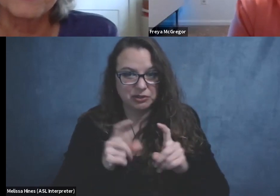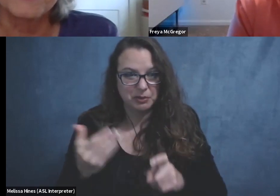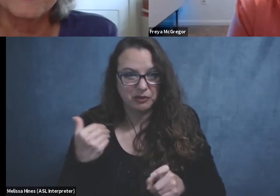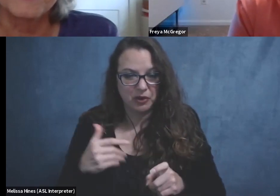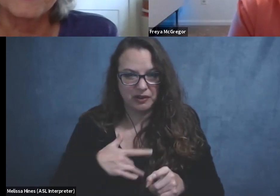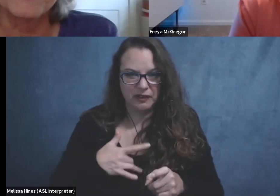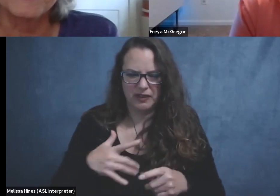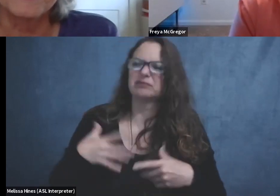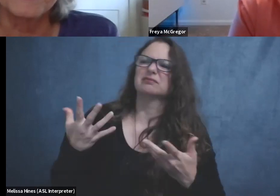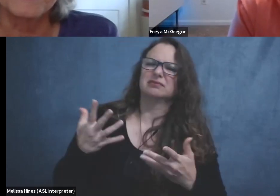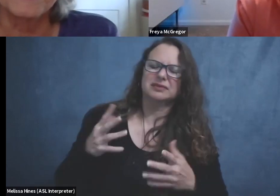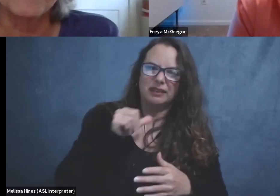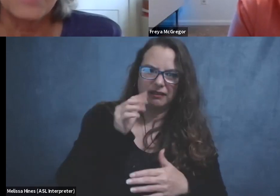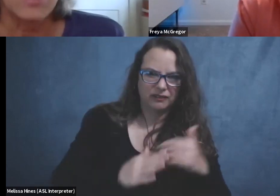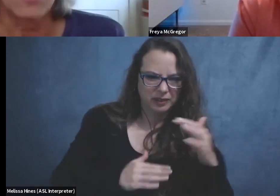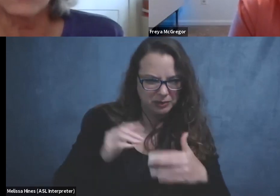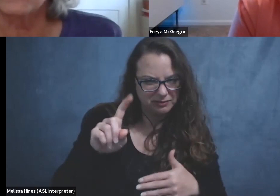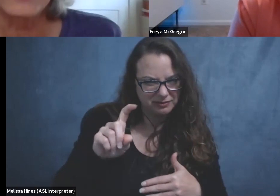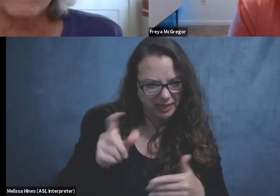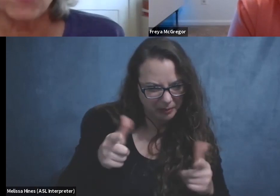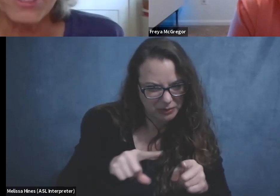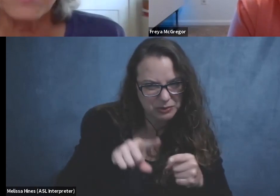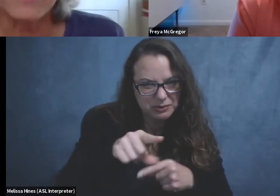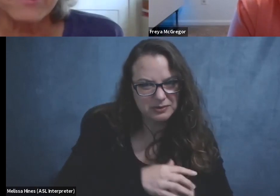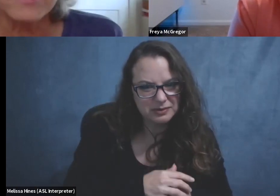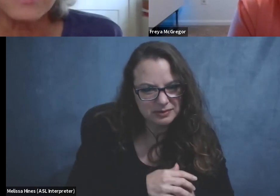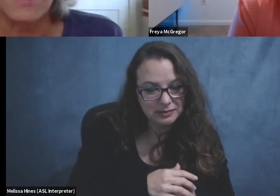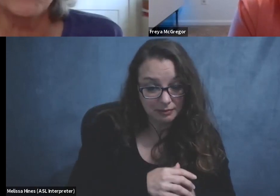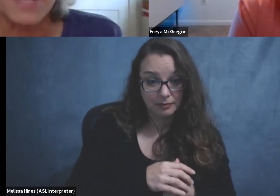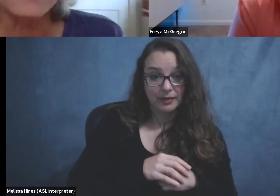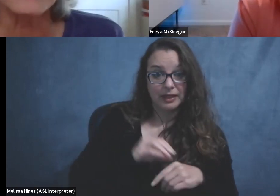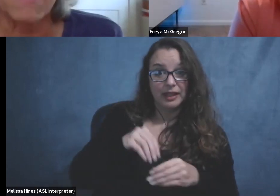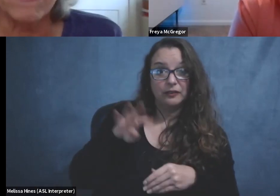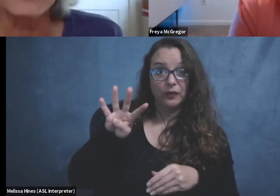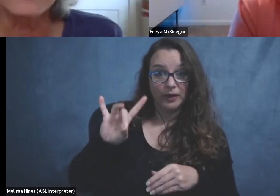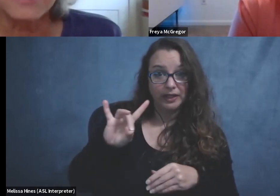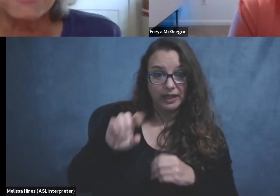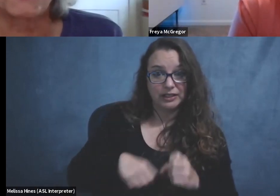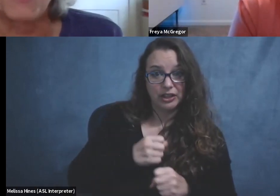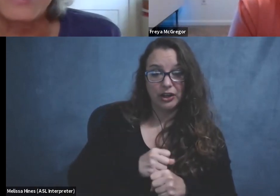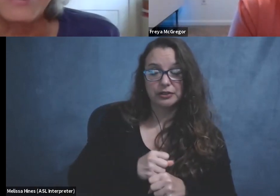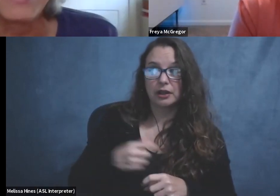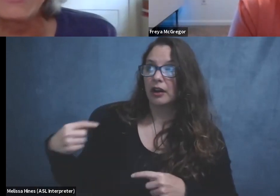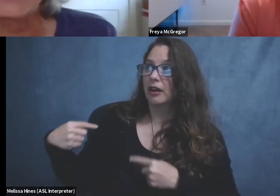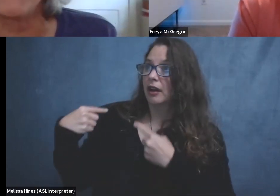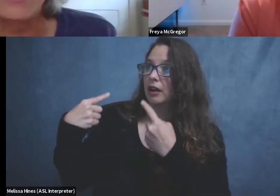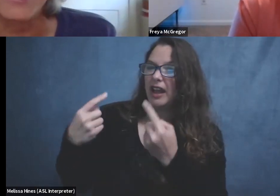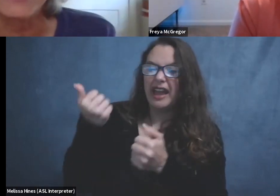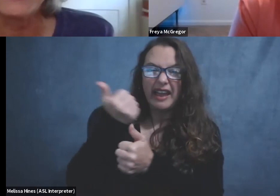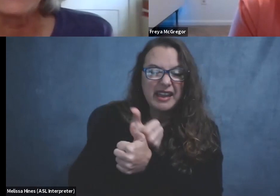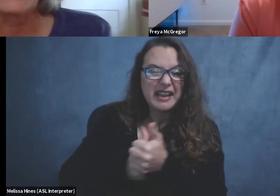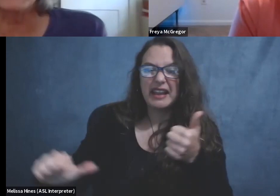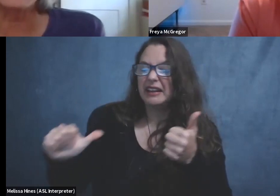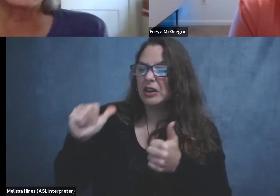invaded upon or uncomfortable? Oh, in 48 years, I've been asked every single question you can